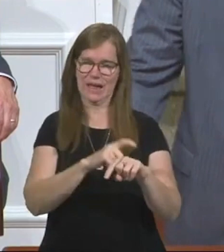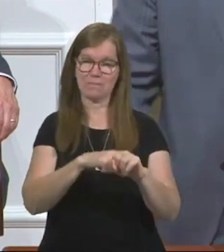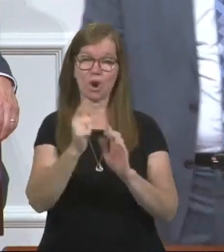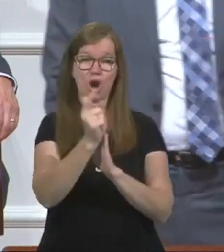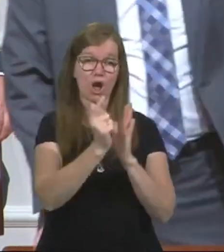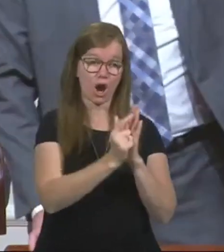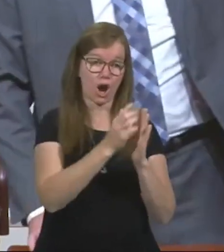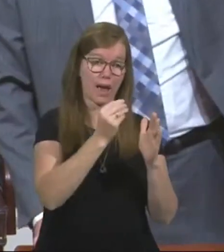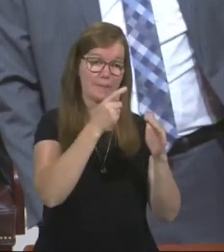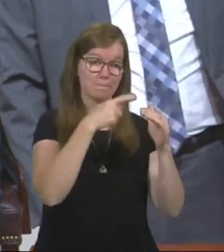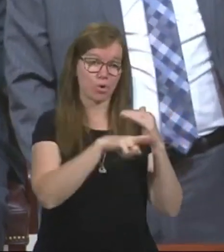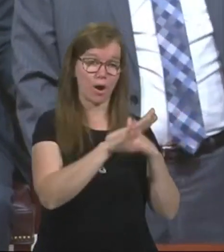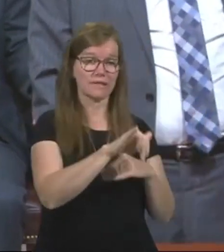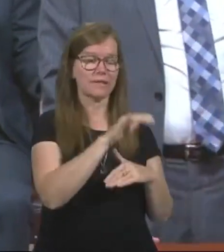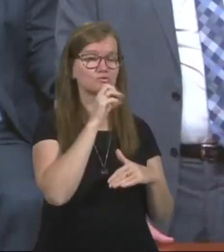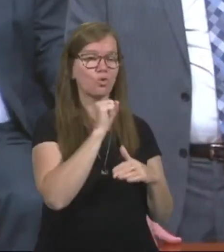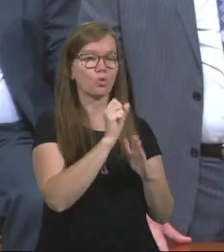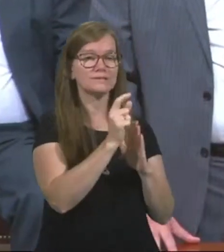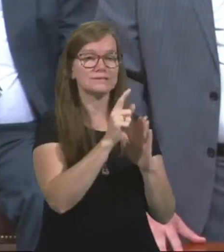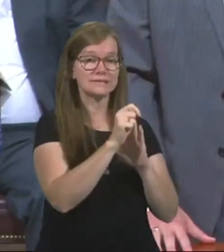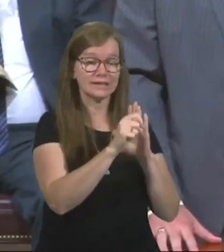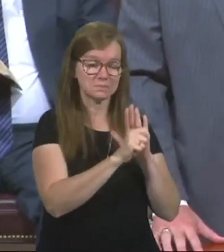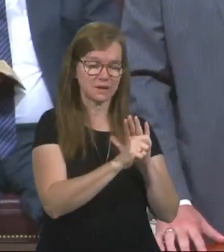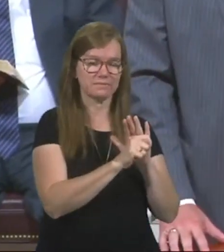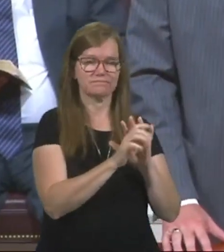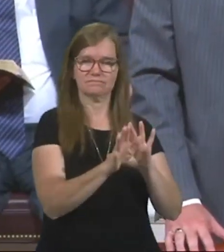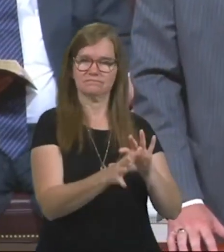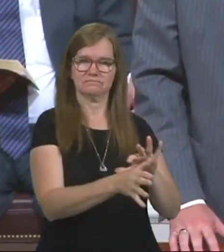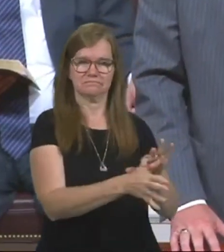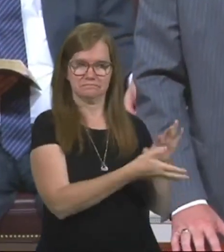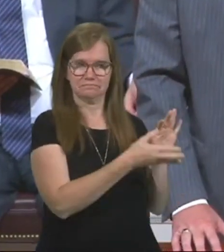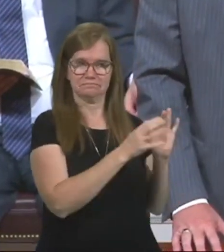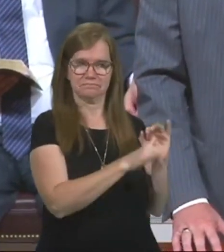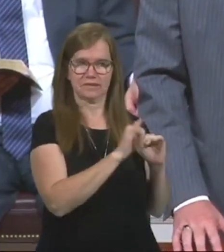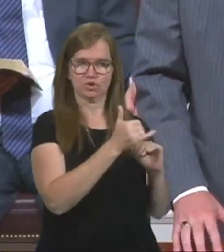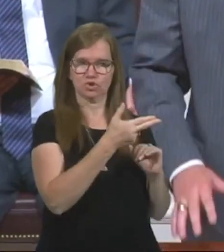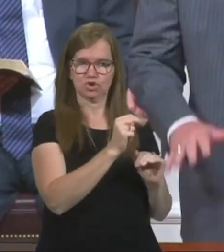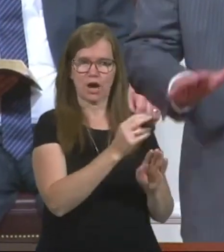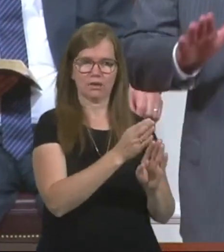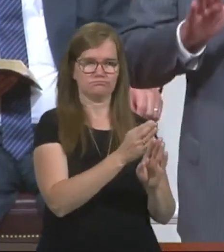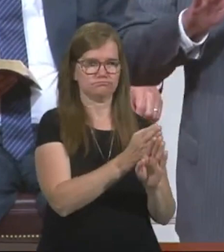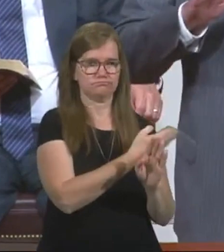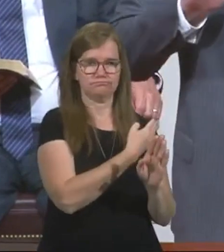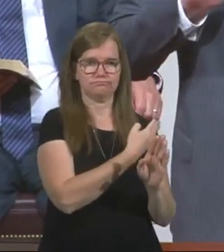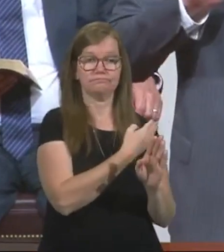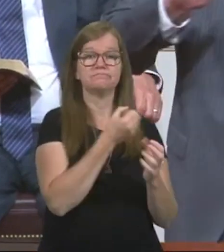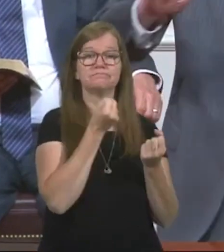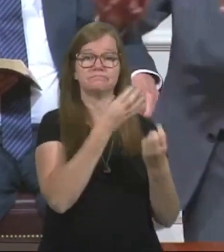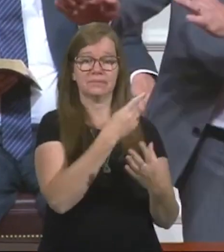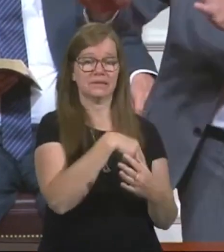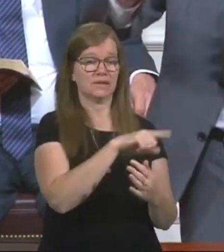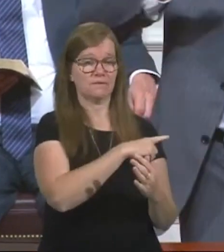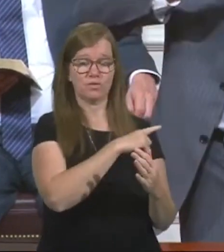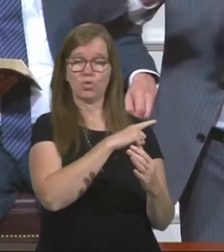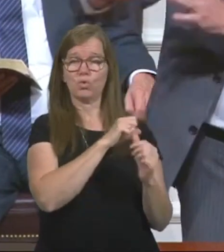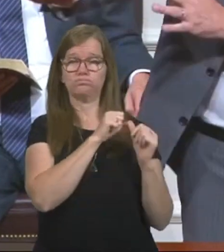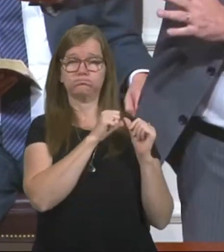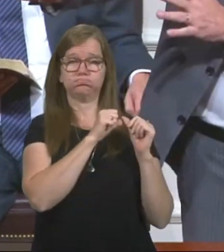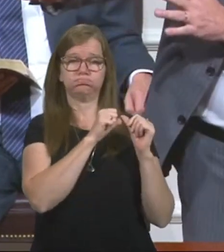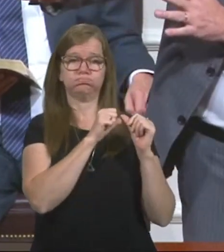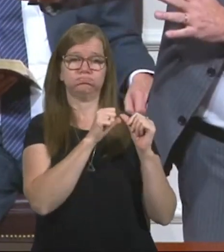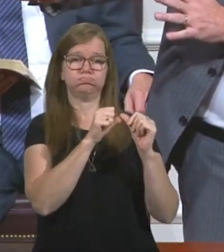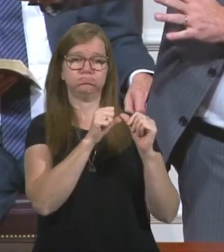The law and the prophets, that's the old Testament. He said, but that's John. He said, and many of you, you're going headlong into